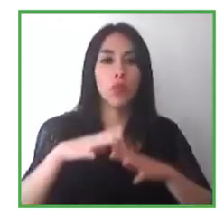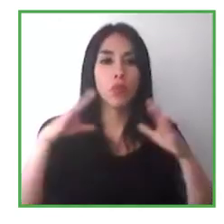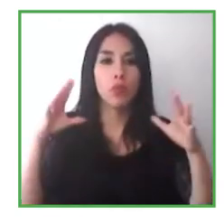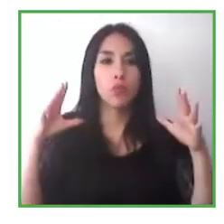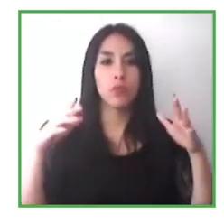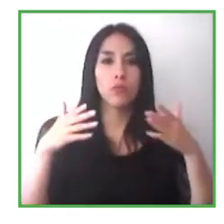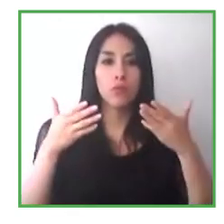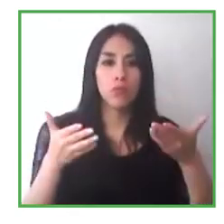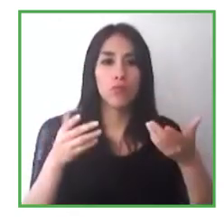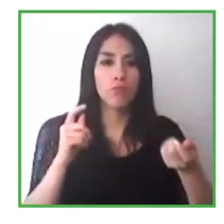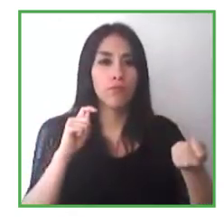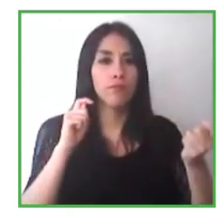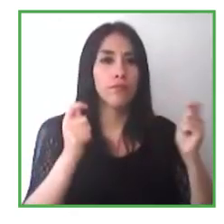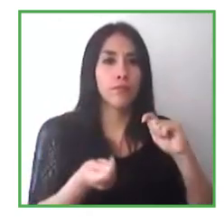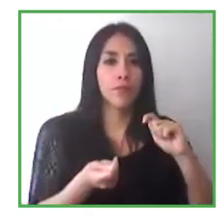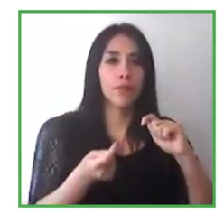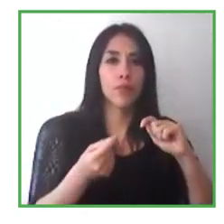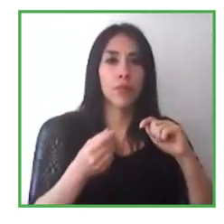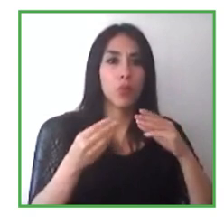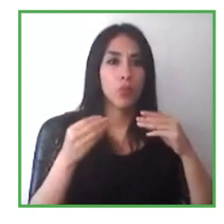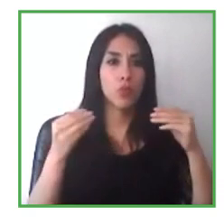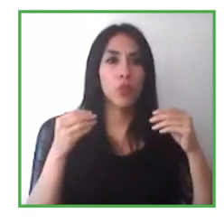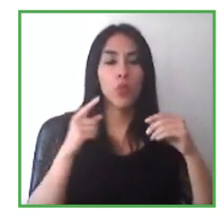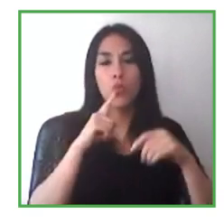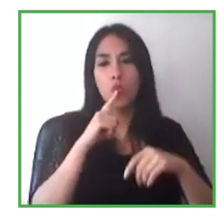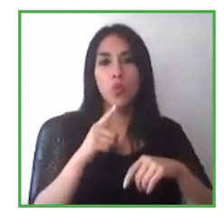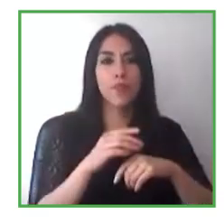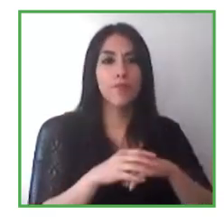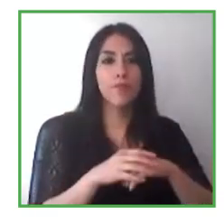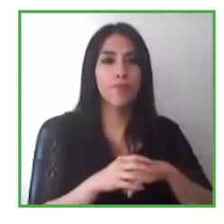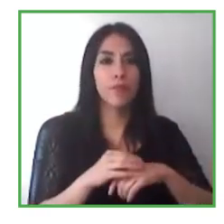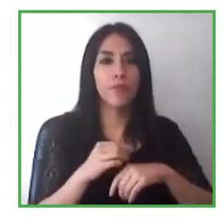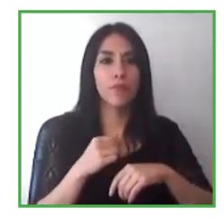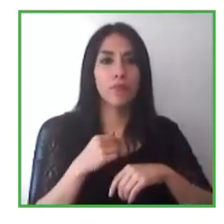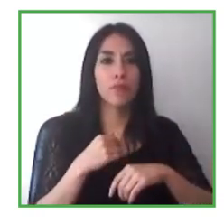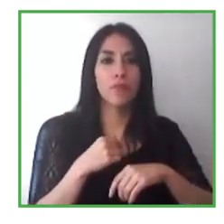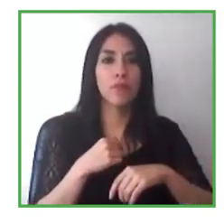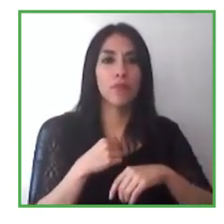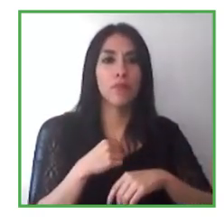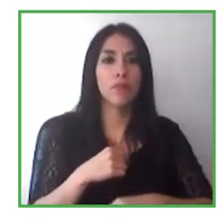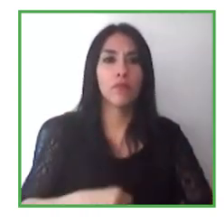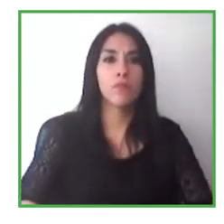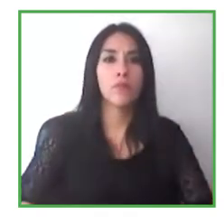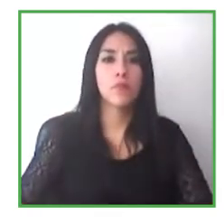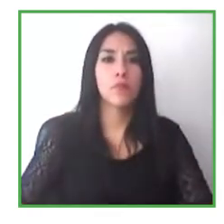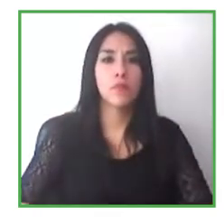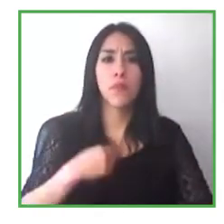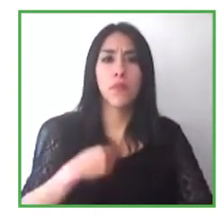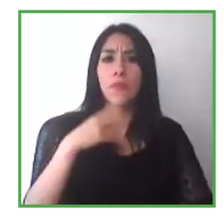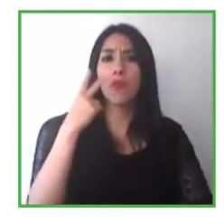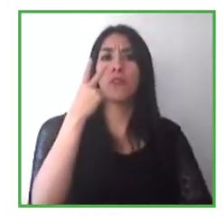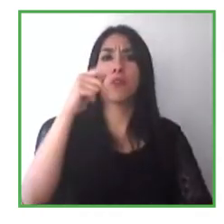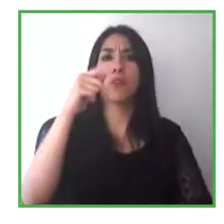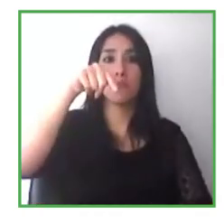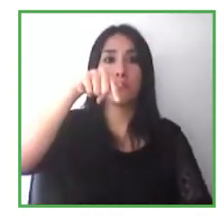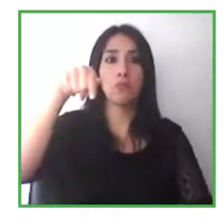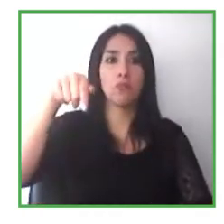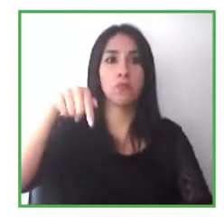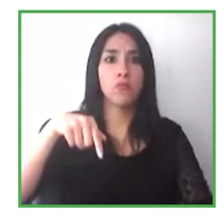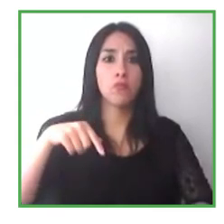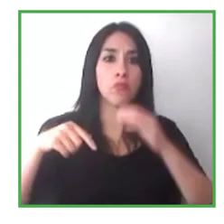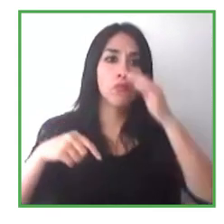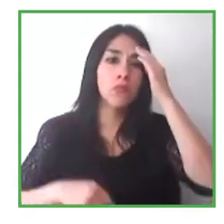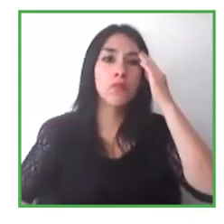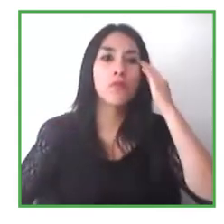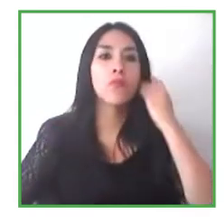for the America's perspective, and particularly from the Boita Vigius Park's perspective, it has been a great opportunity to